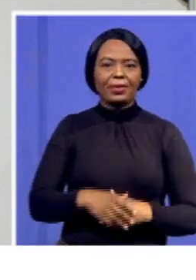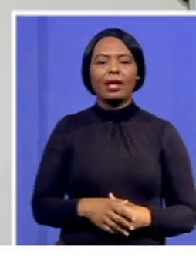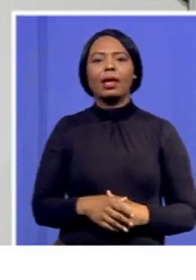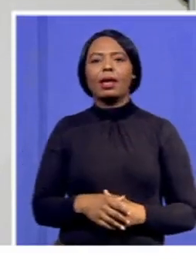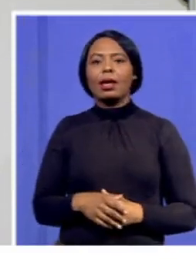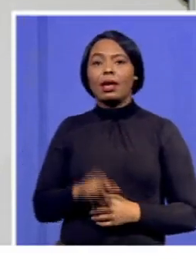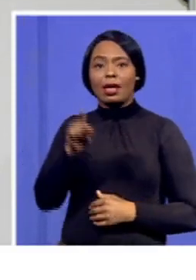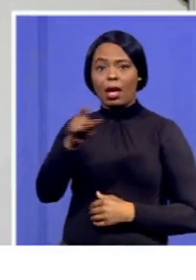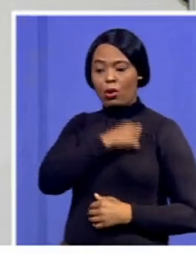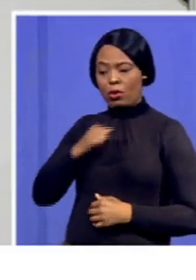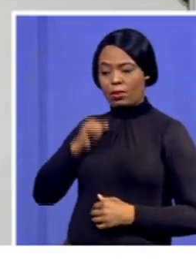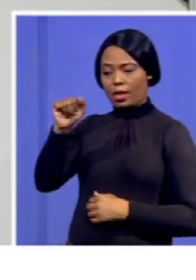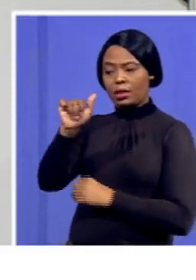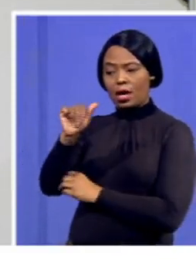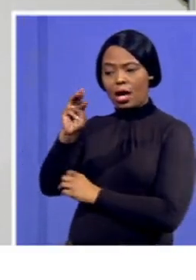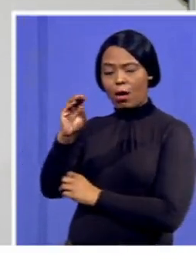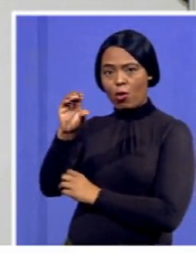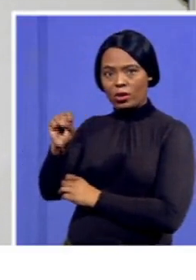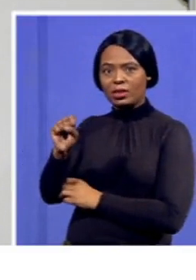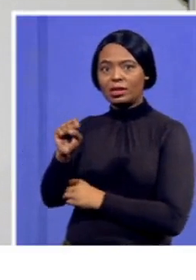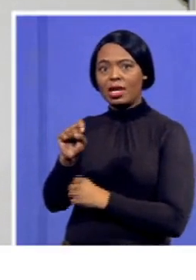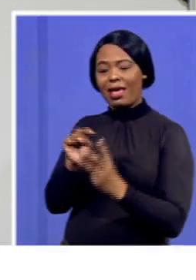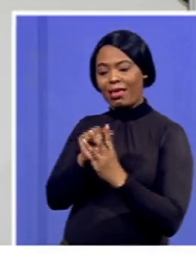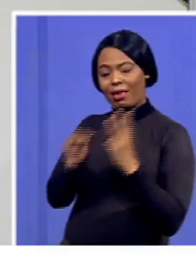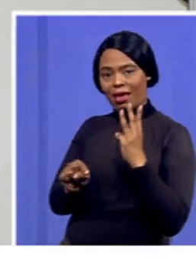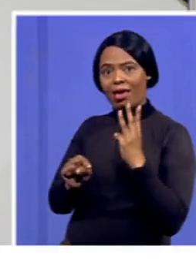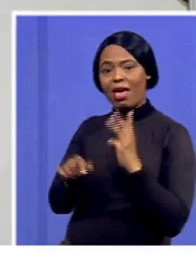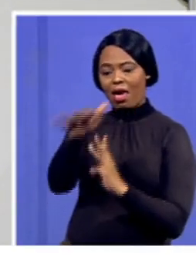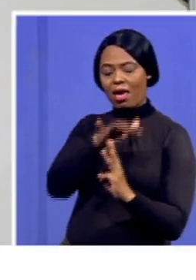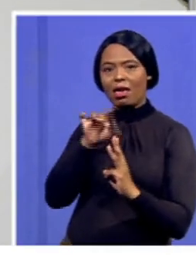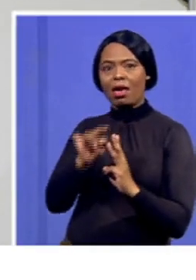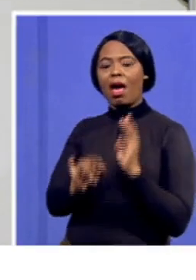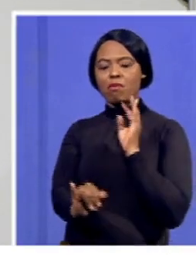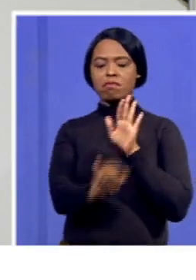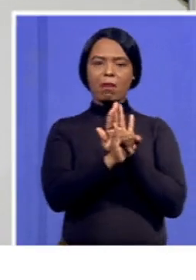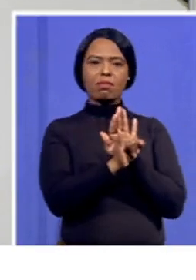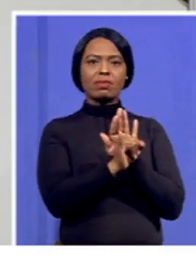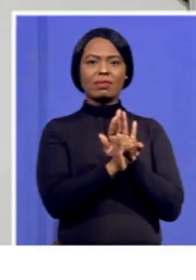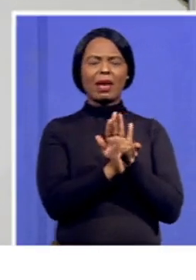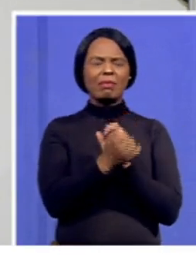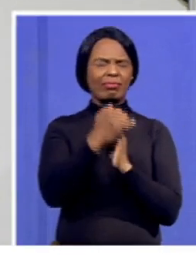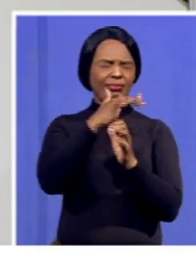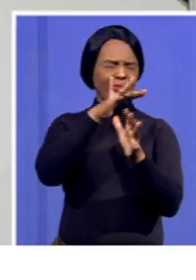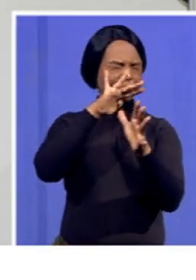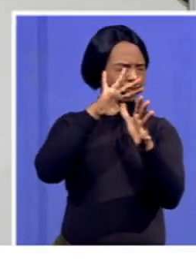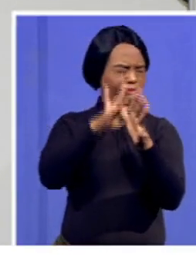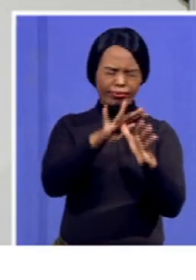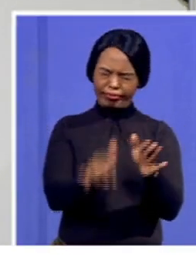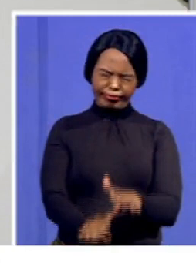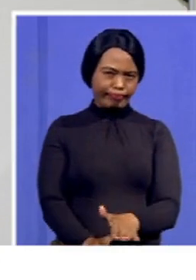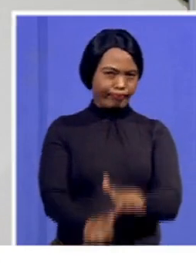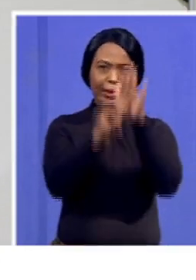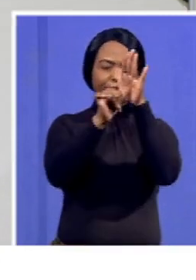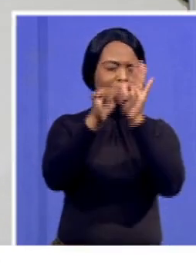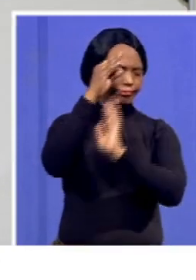those three areas have been identified as an albatross on our neck as a